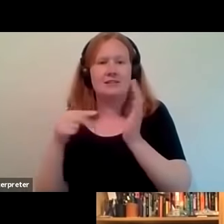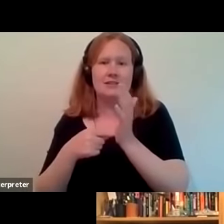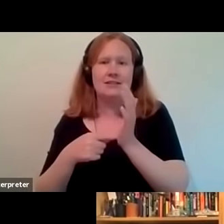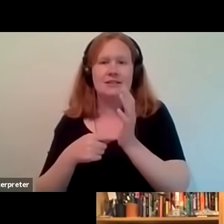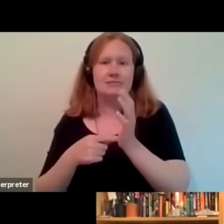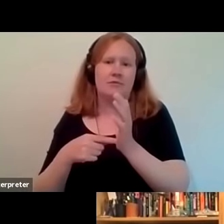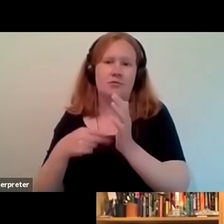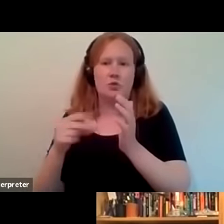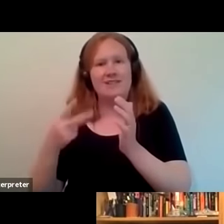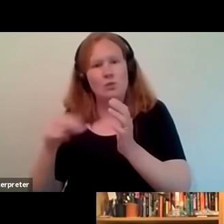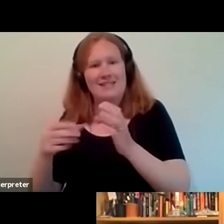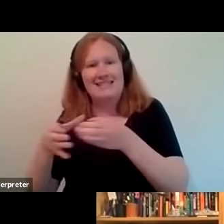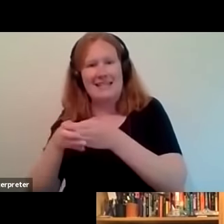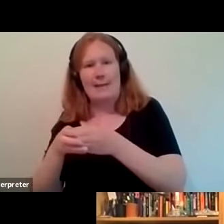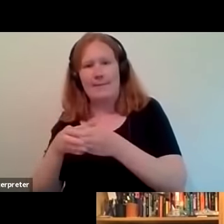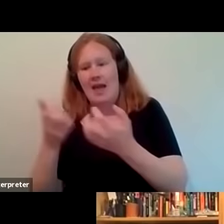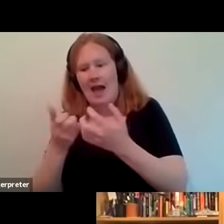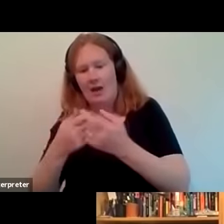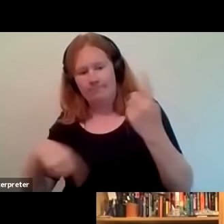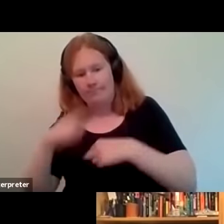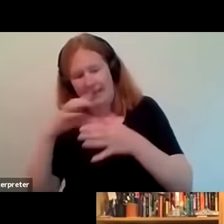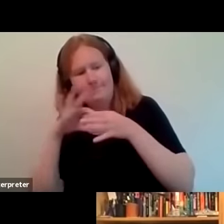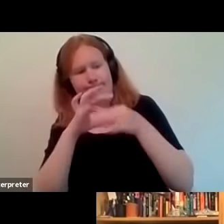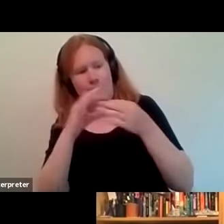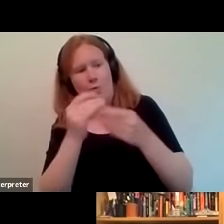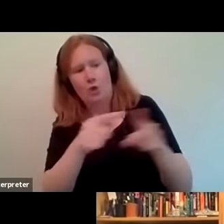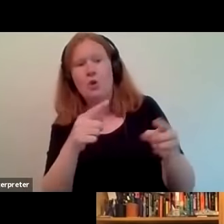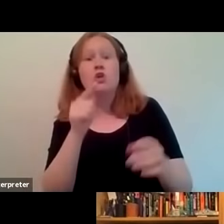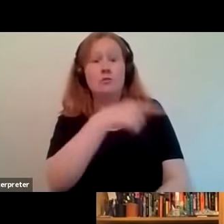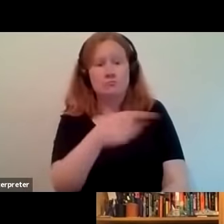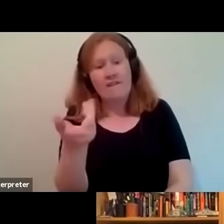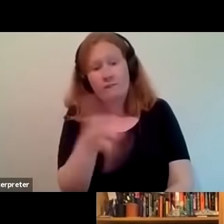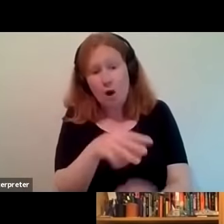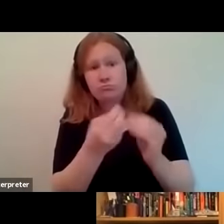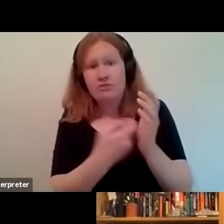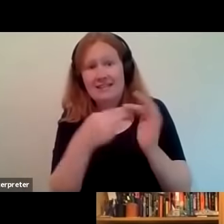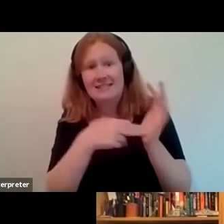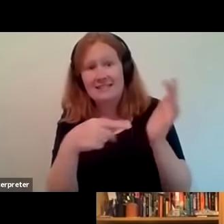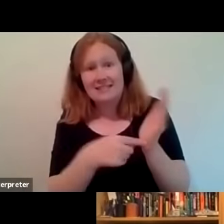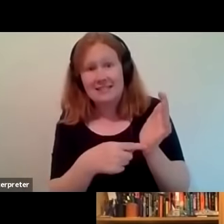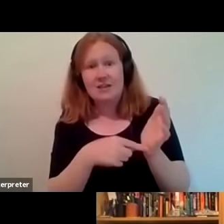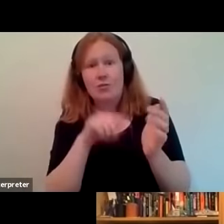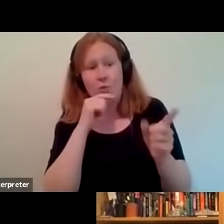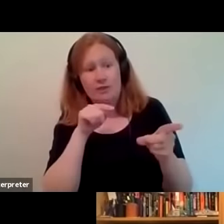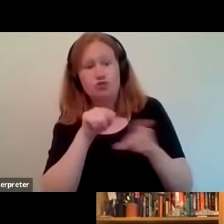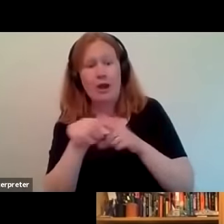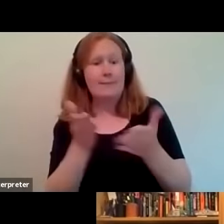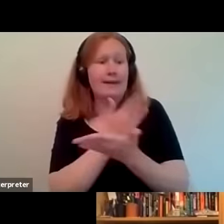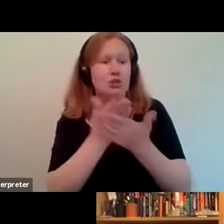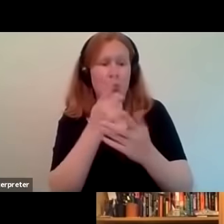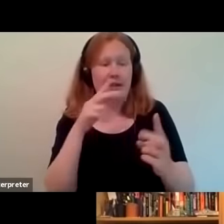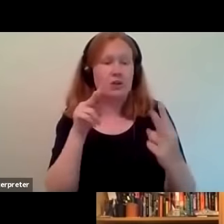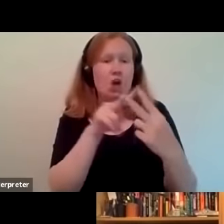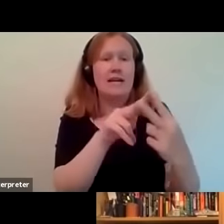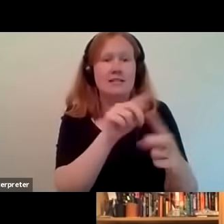with groups over the next few months so um if you're from brent we will we will find a way to talk to you if you're not from